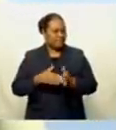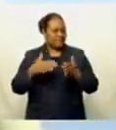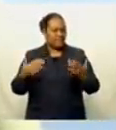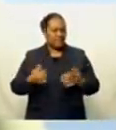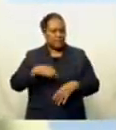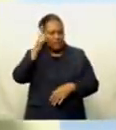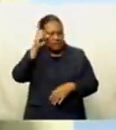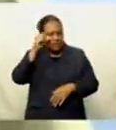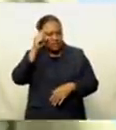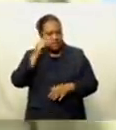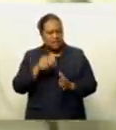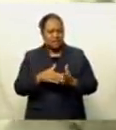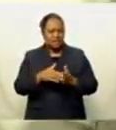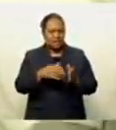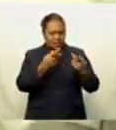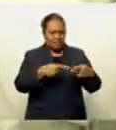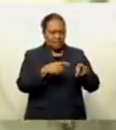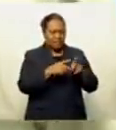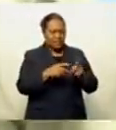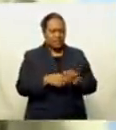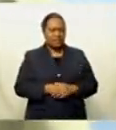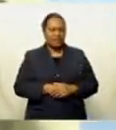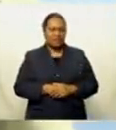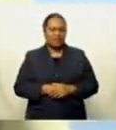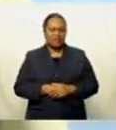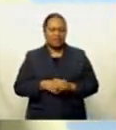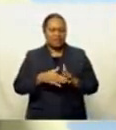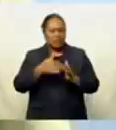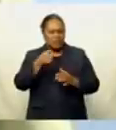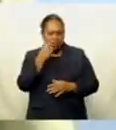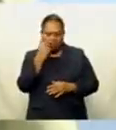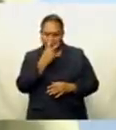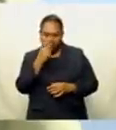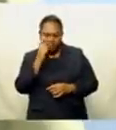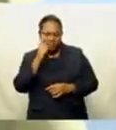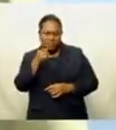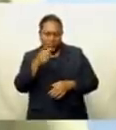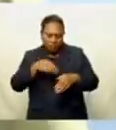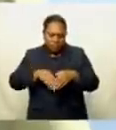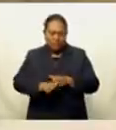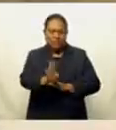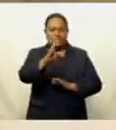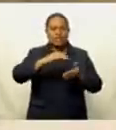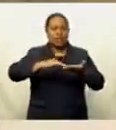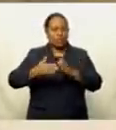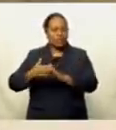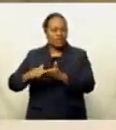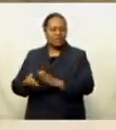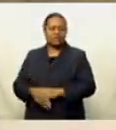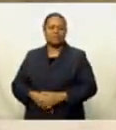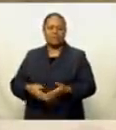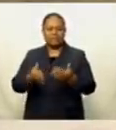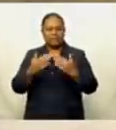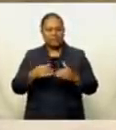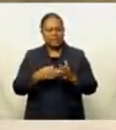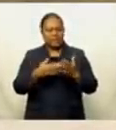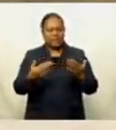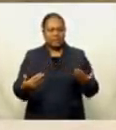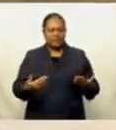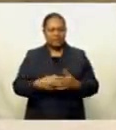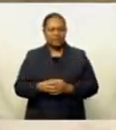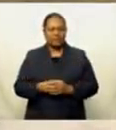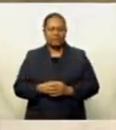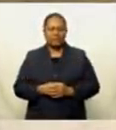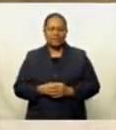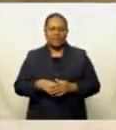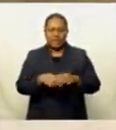focus, the area on conservation and ensuring a resilient community. The mass coral bleaching of shallow reefs